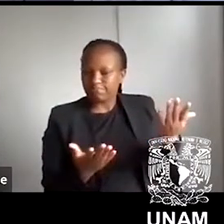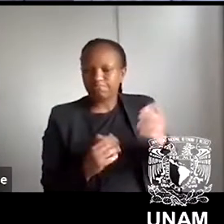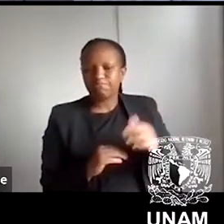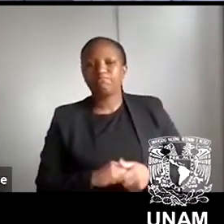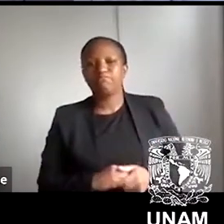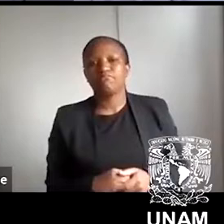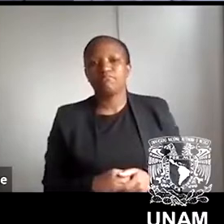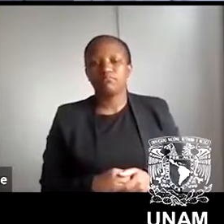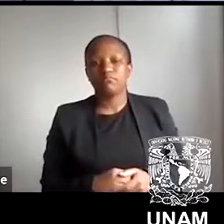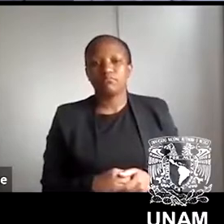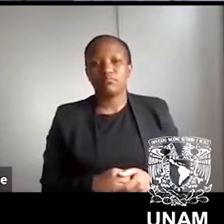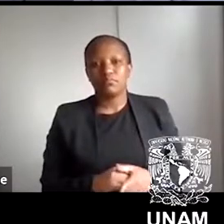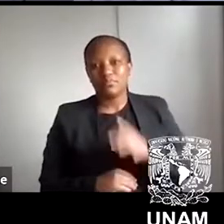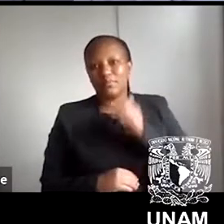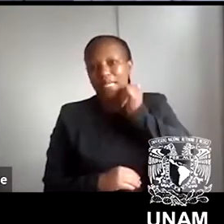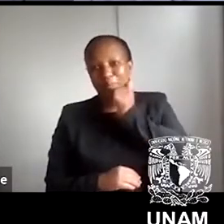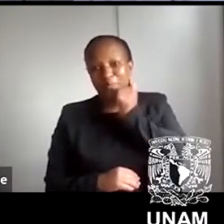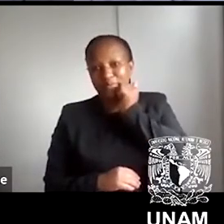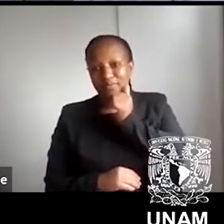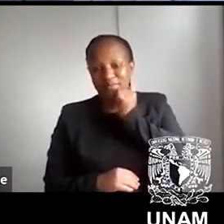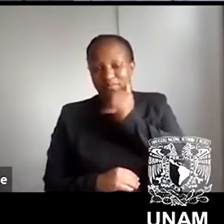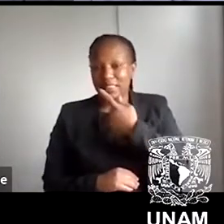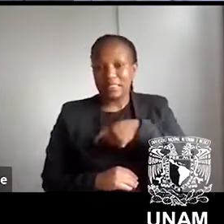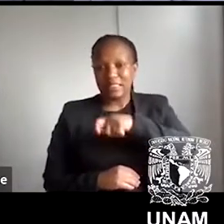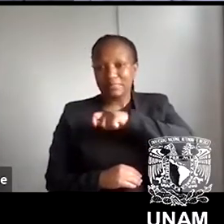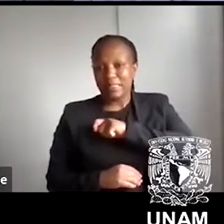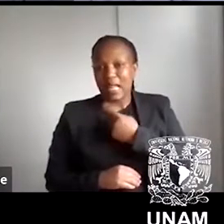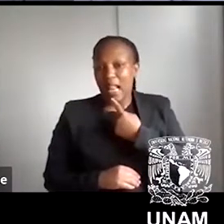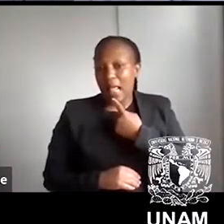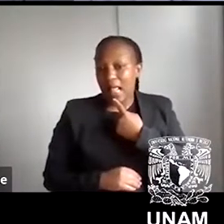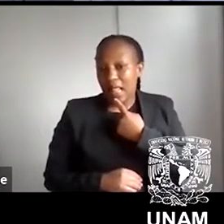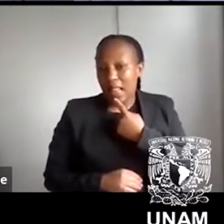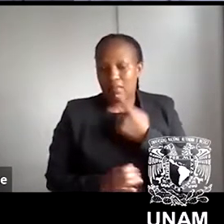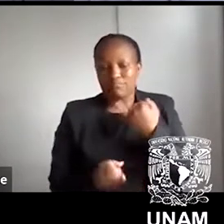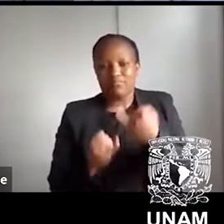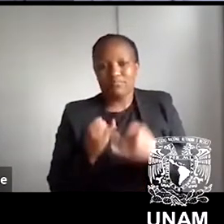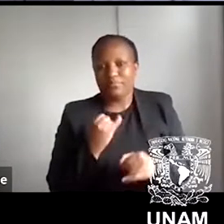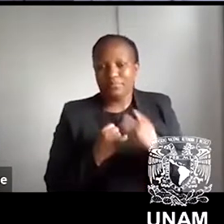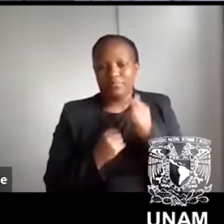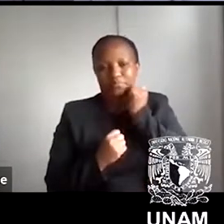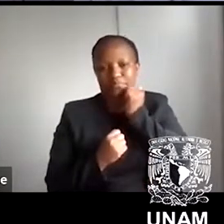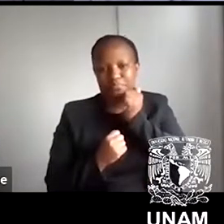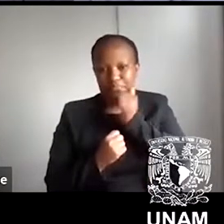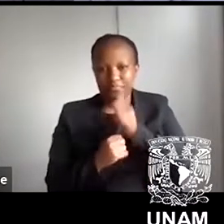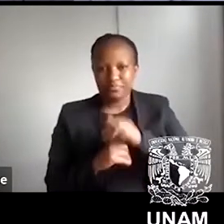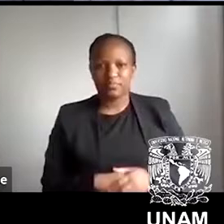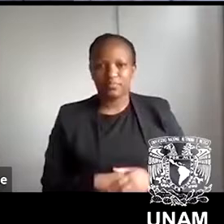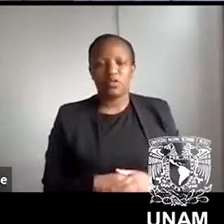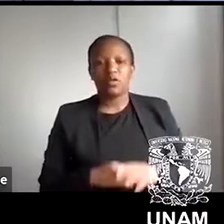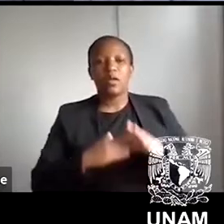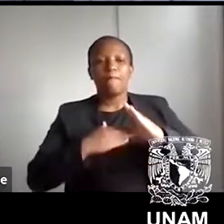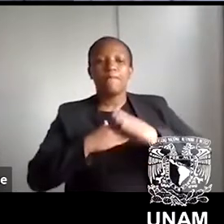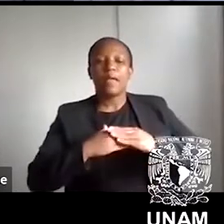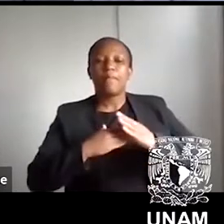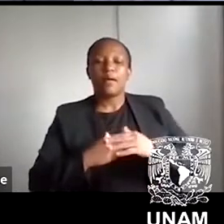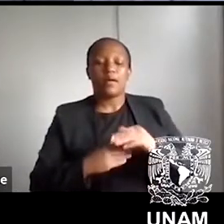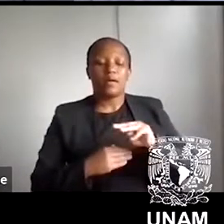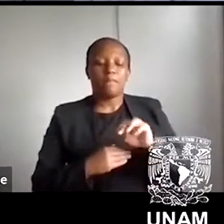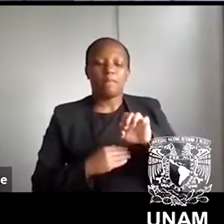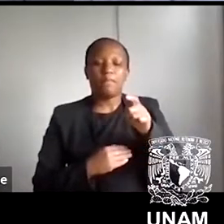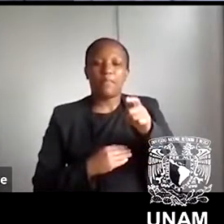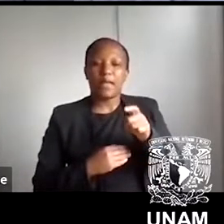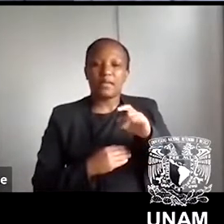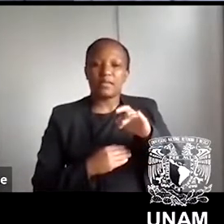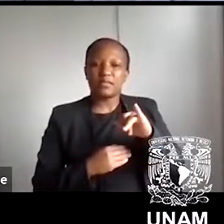and apologies for my Spanish pronunciation, Roberto. He's also a member of the Mexican Studies Research Collective and